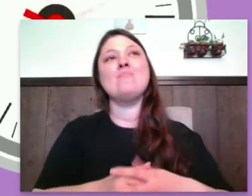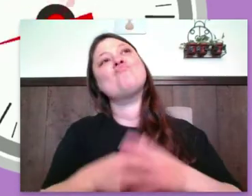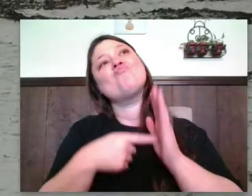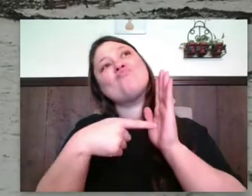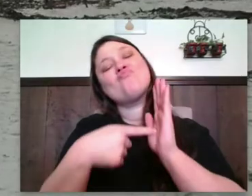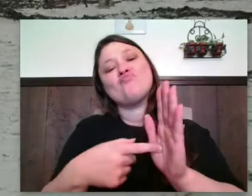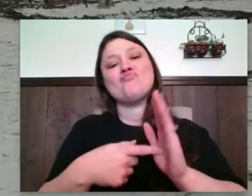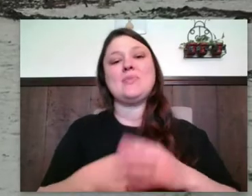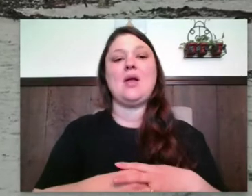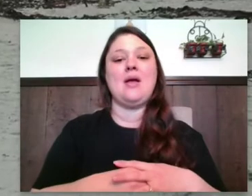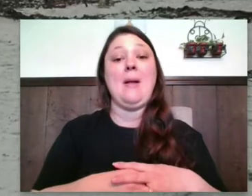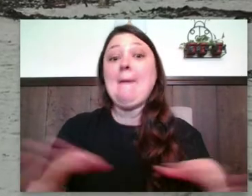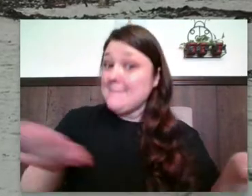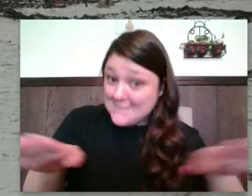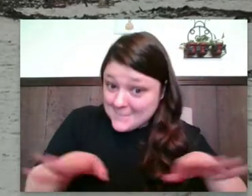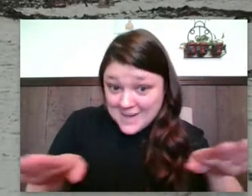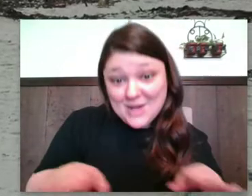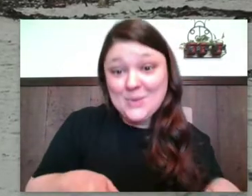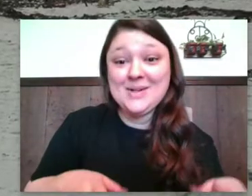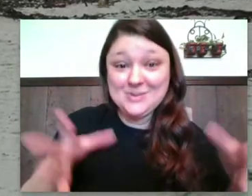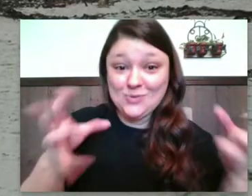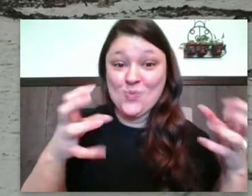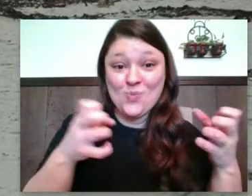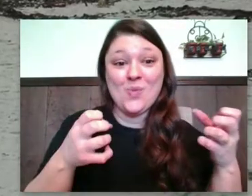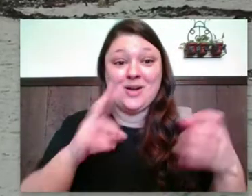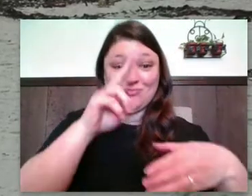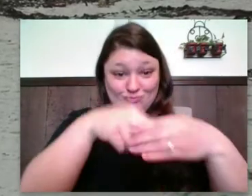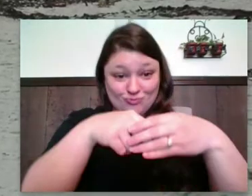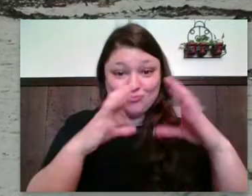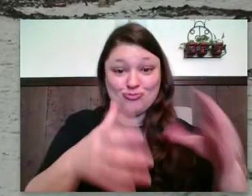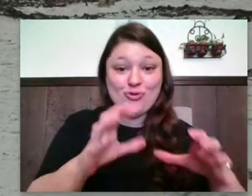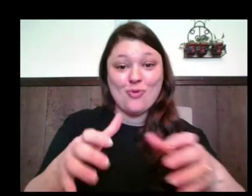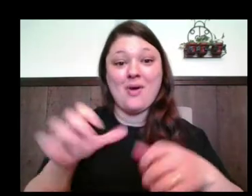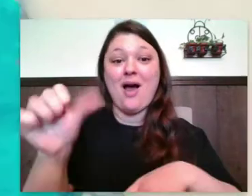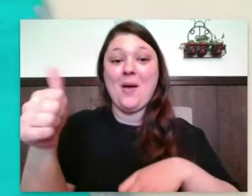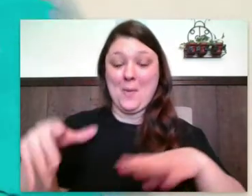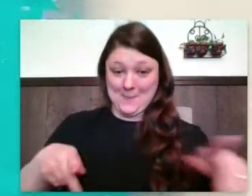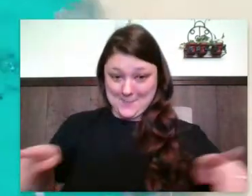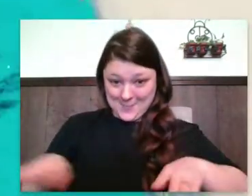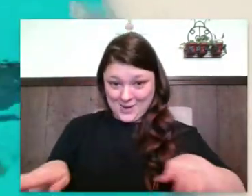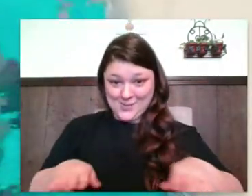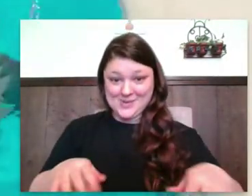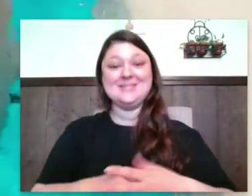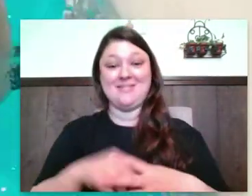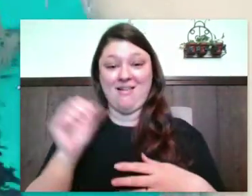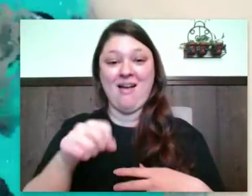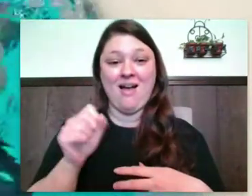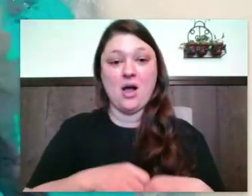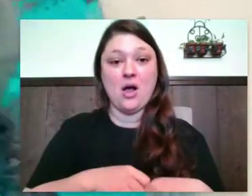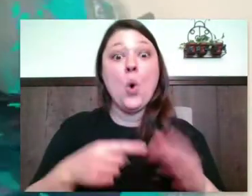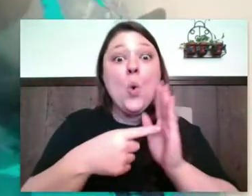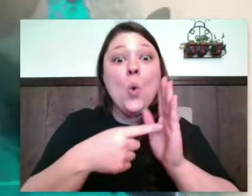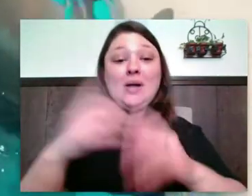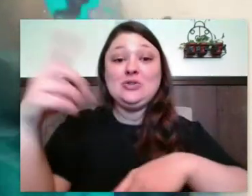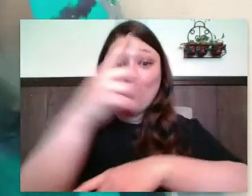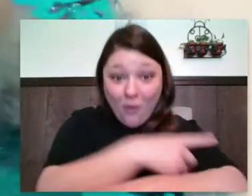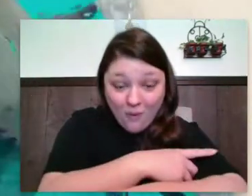penguins, dolphins,